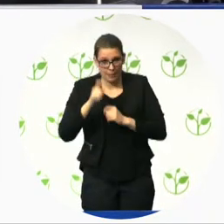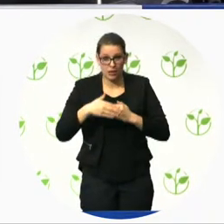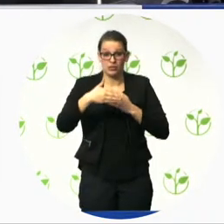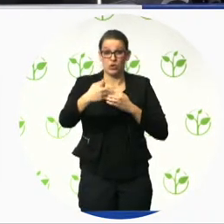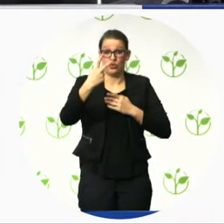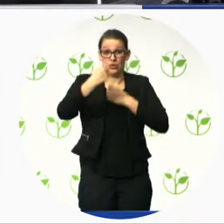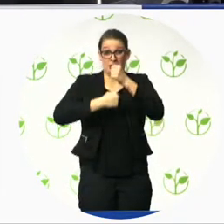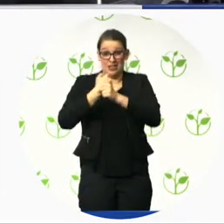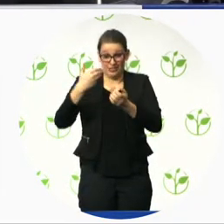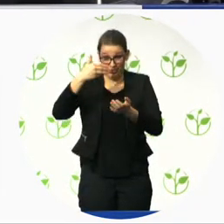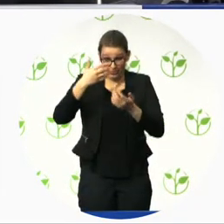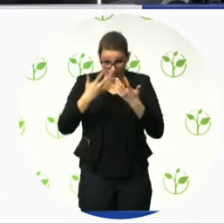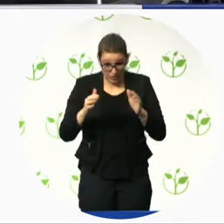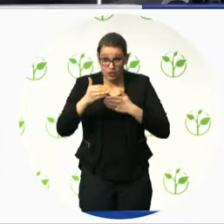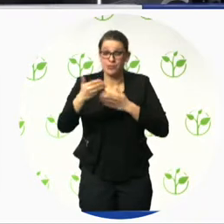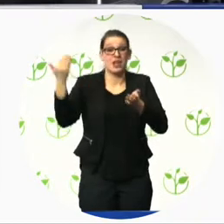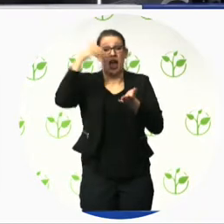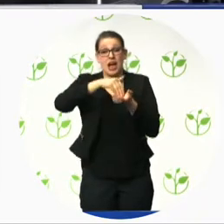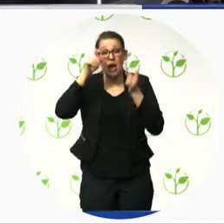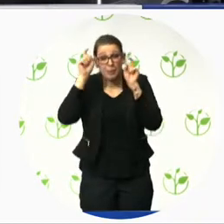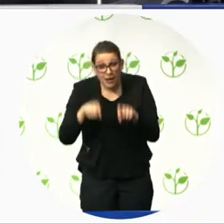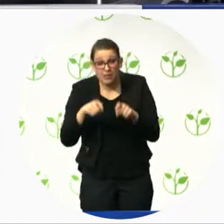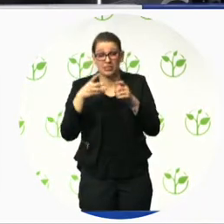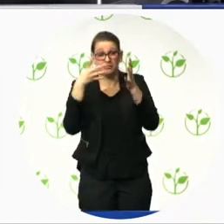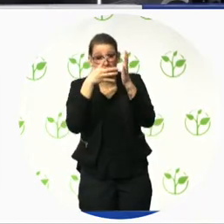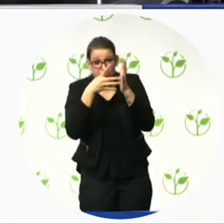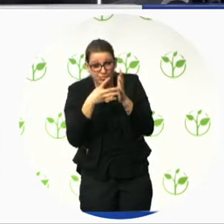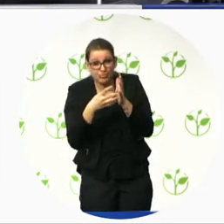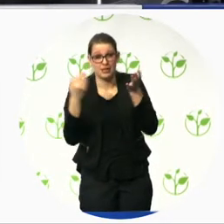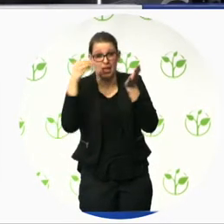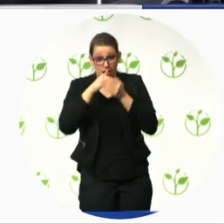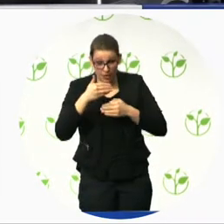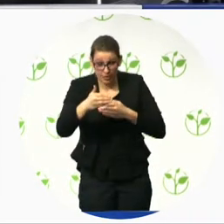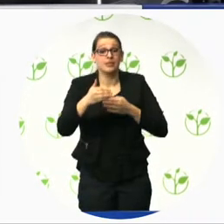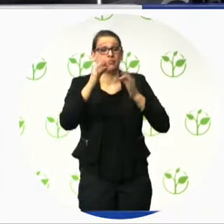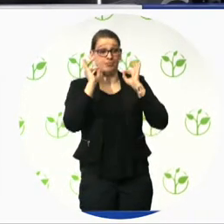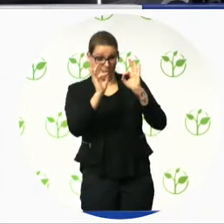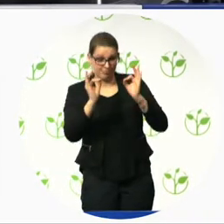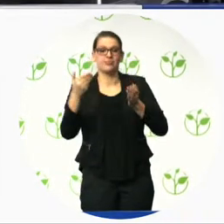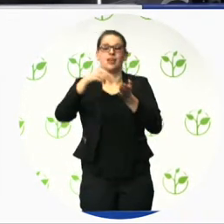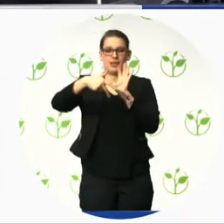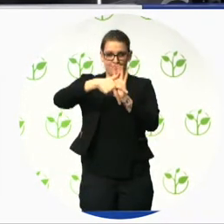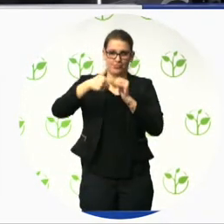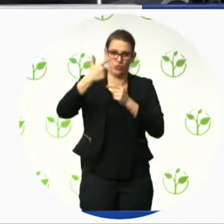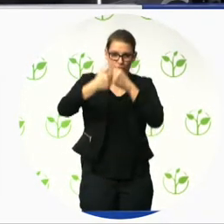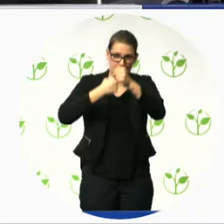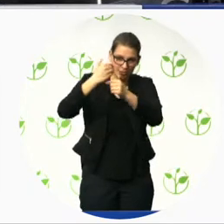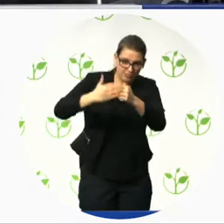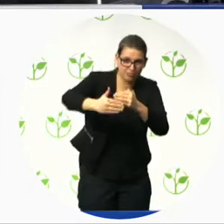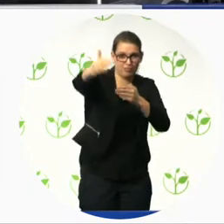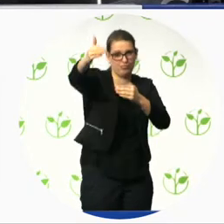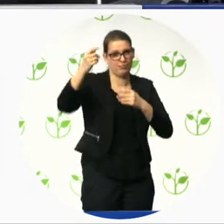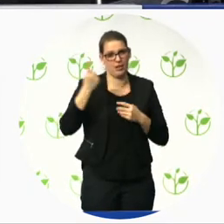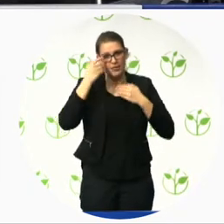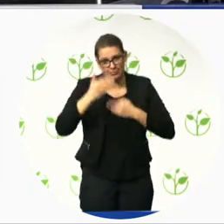necessary to come for a re-evaluation. The concept or the methodology